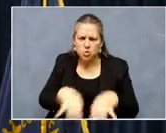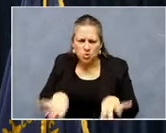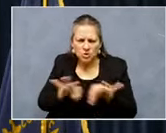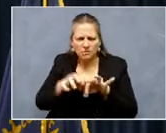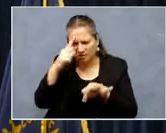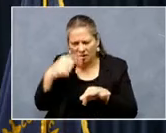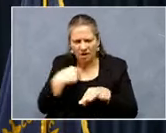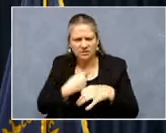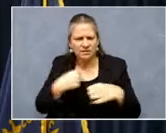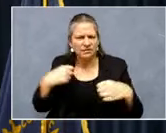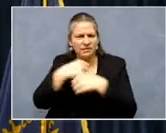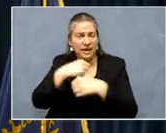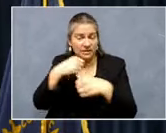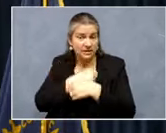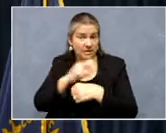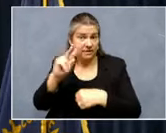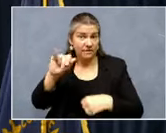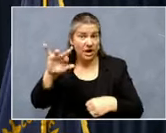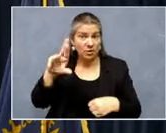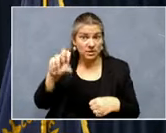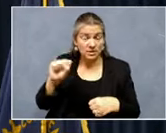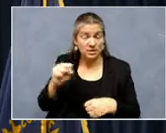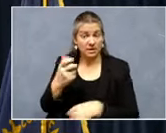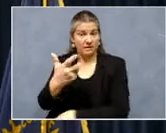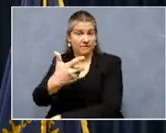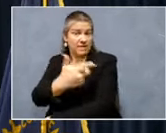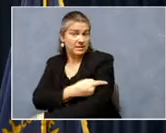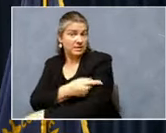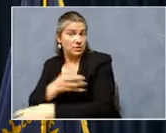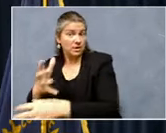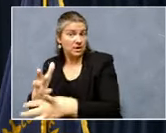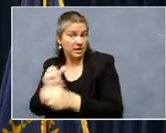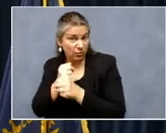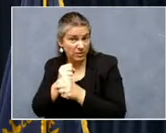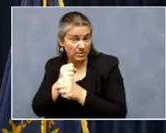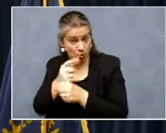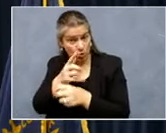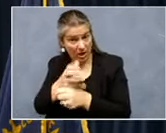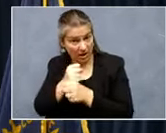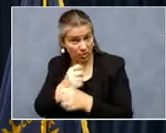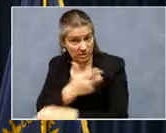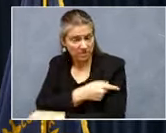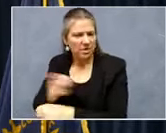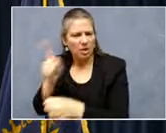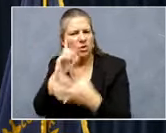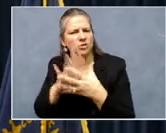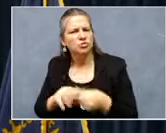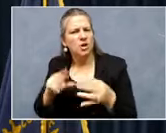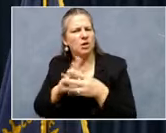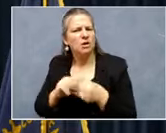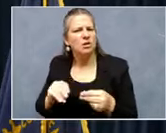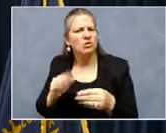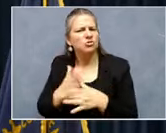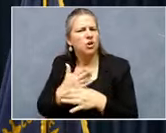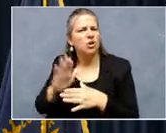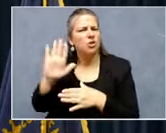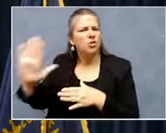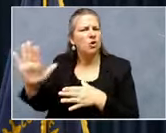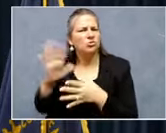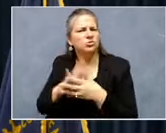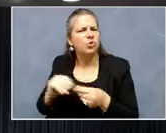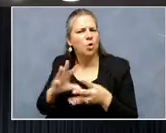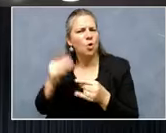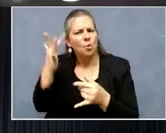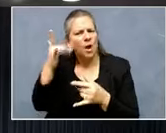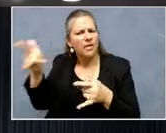virus vaccine recipients, Gary and Tyrone Daniels will also share their stories with COVID and why they decided to get vaccinated.